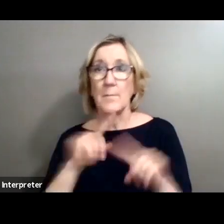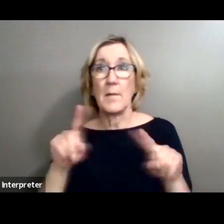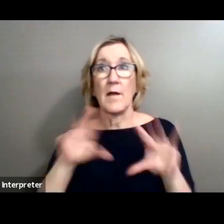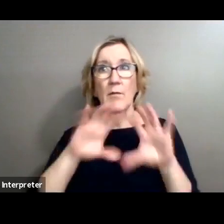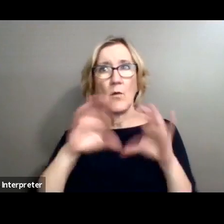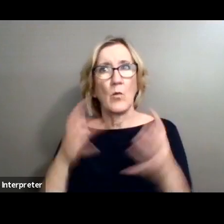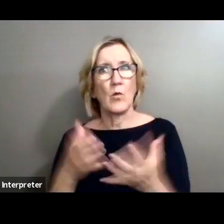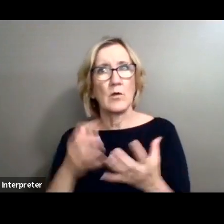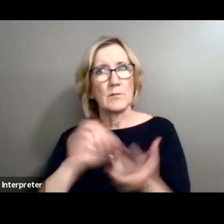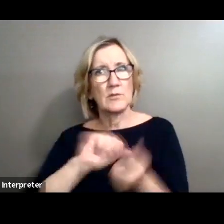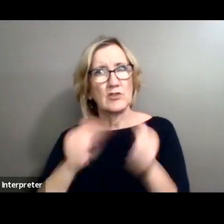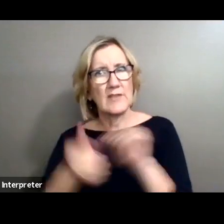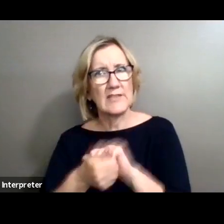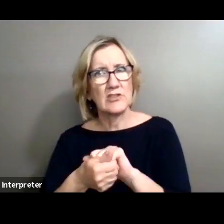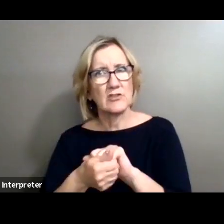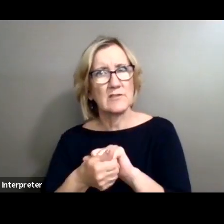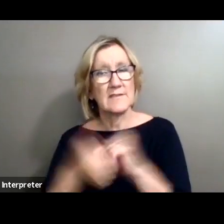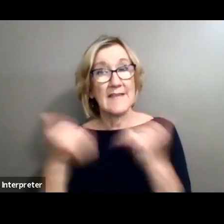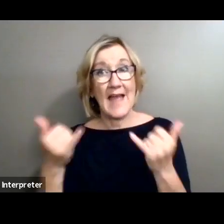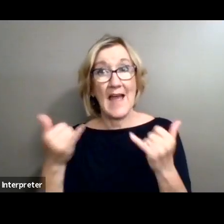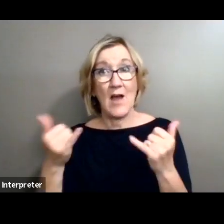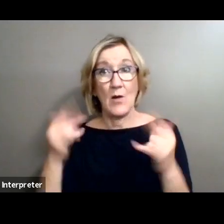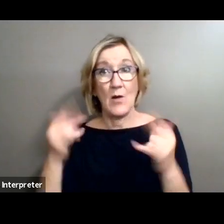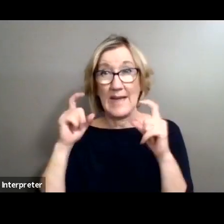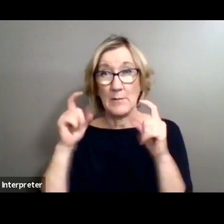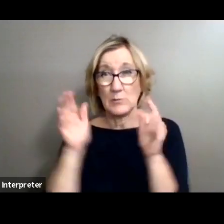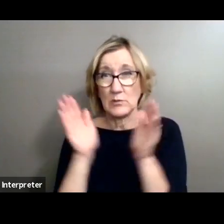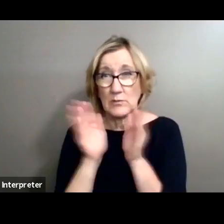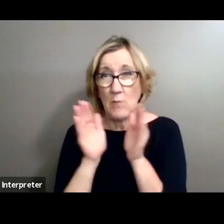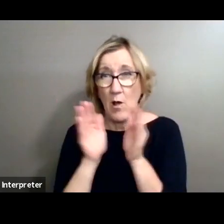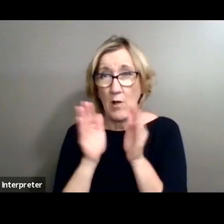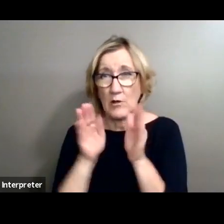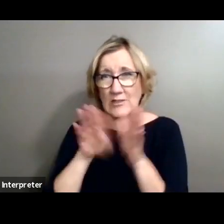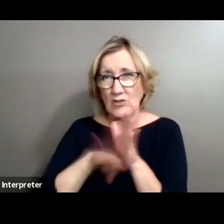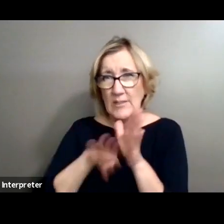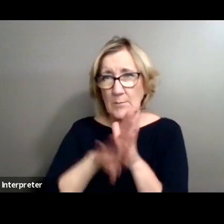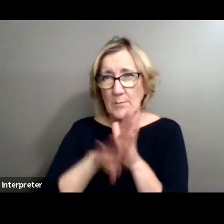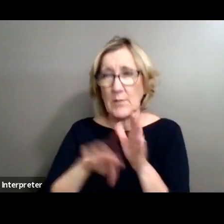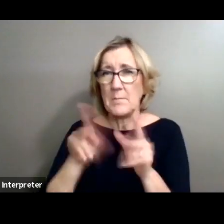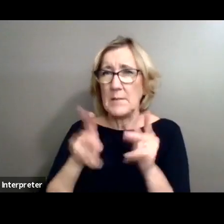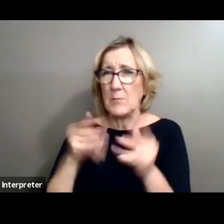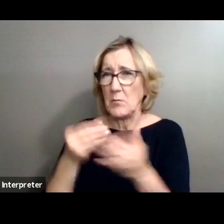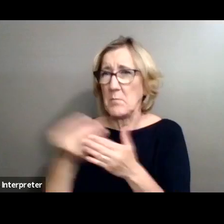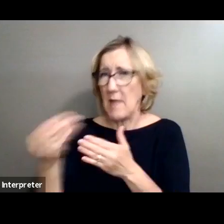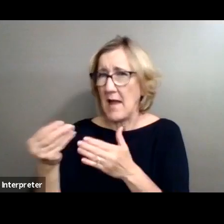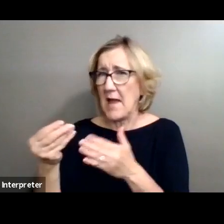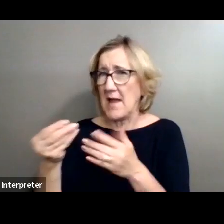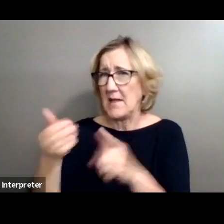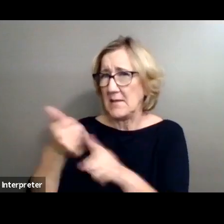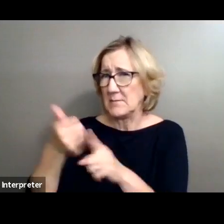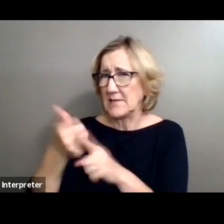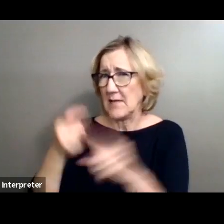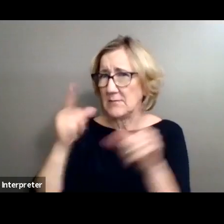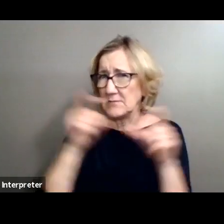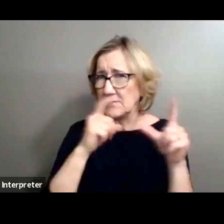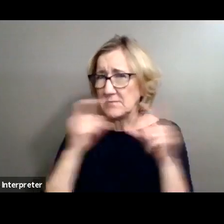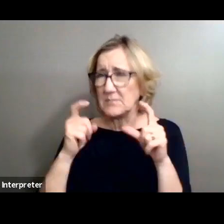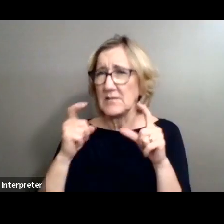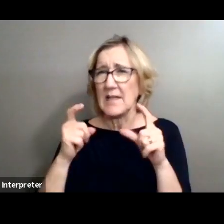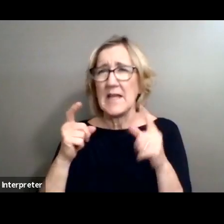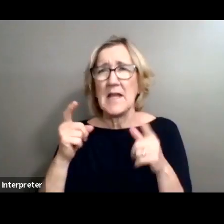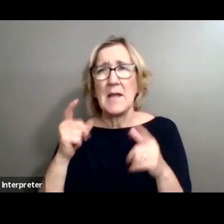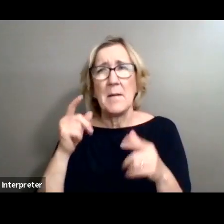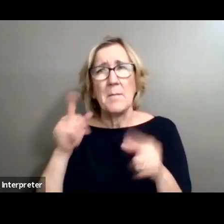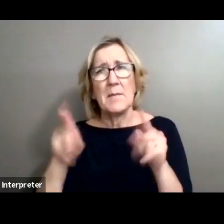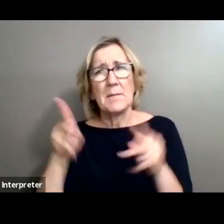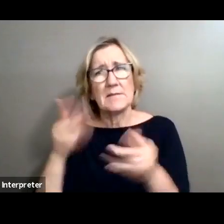Cameras were now smaller and cheaper. People could take their own photographs. Soon, customers stopped going to James van der Zee's studio.